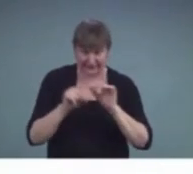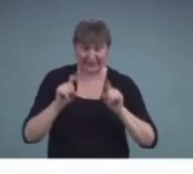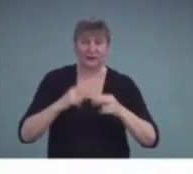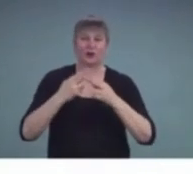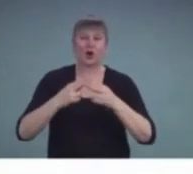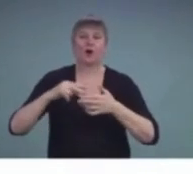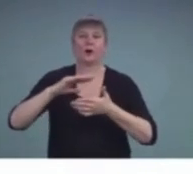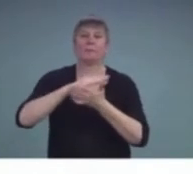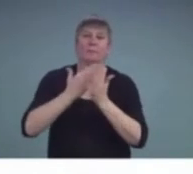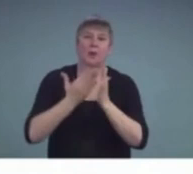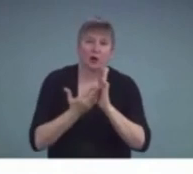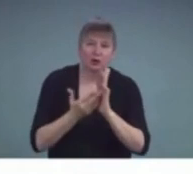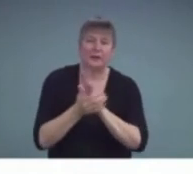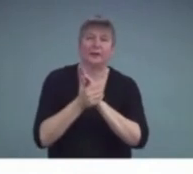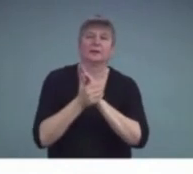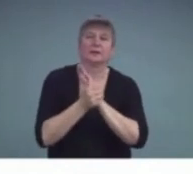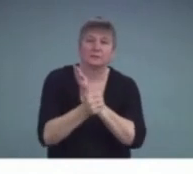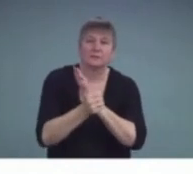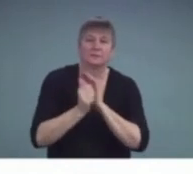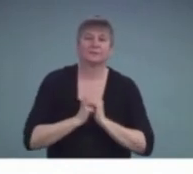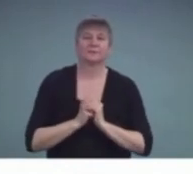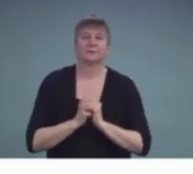Now, we're coming to sixth grade.